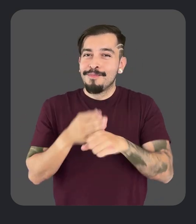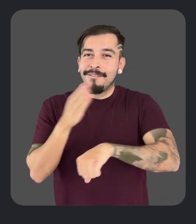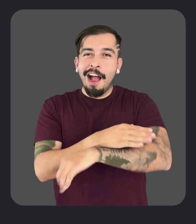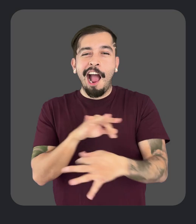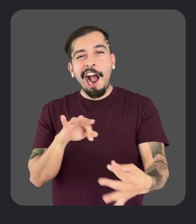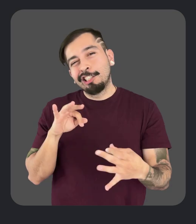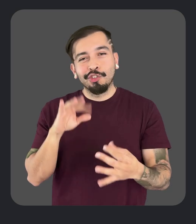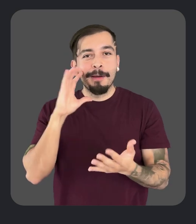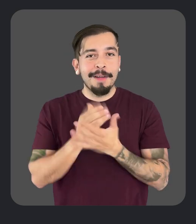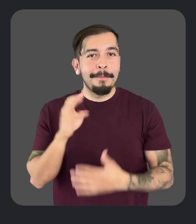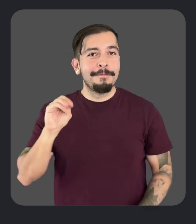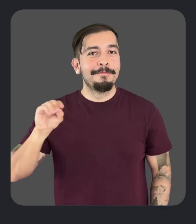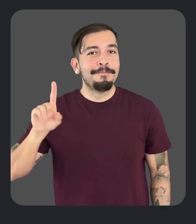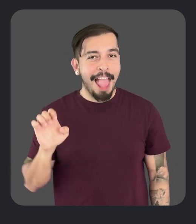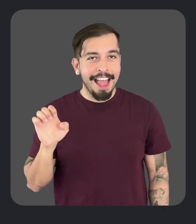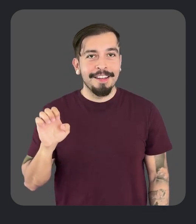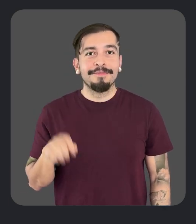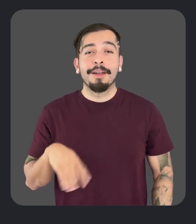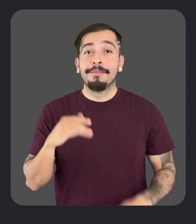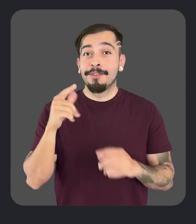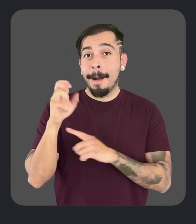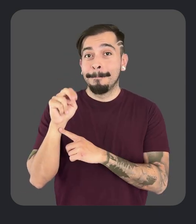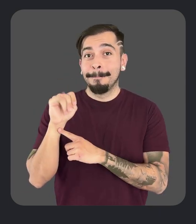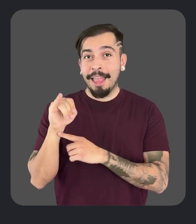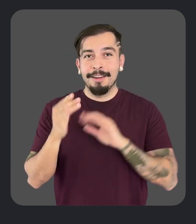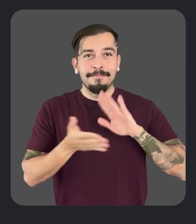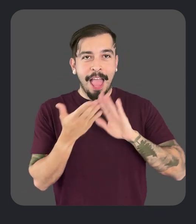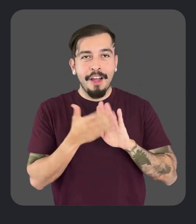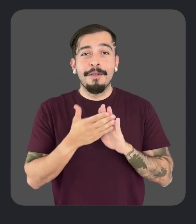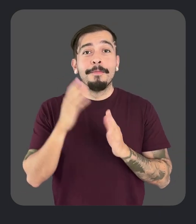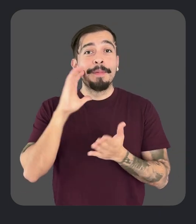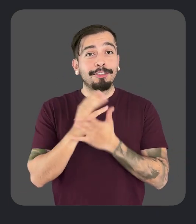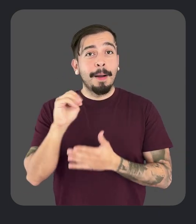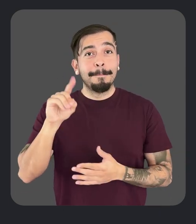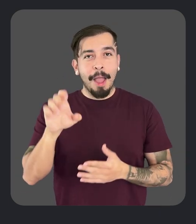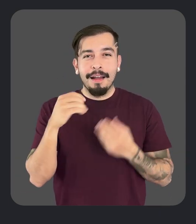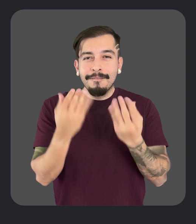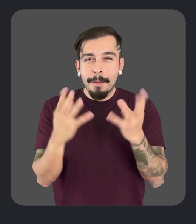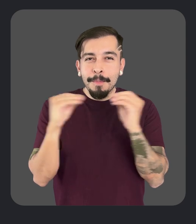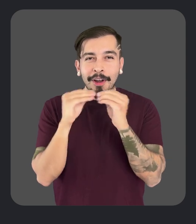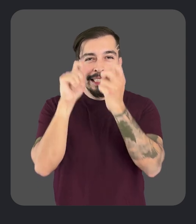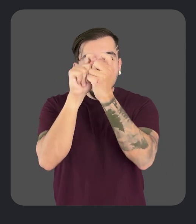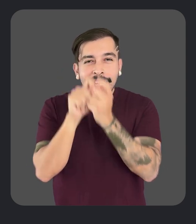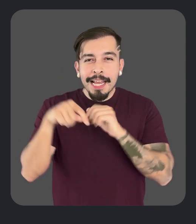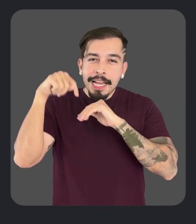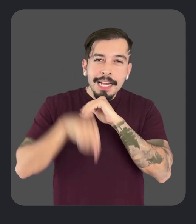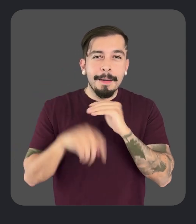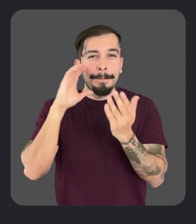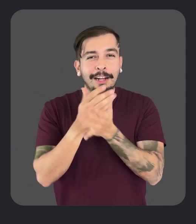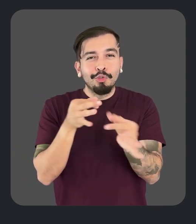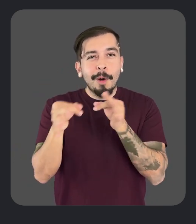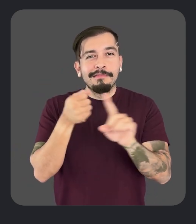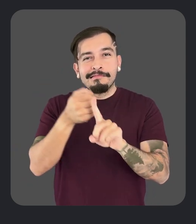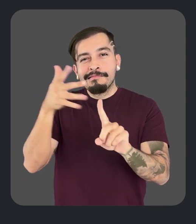you, we're improving the accuracy of Image Mode. Now powered by Gemini, Image Mode is giving users more detailed